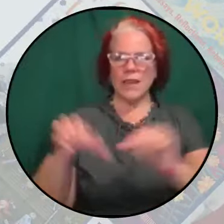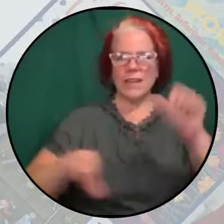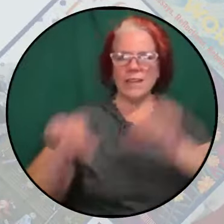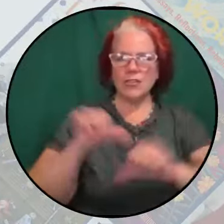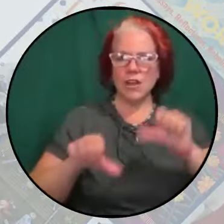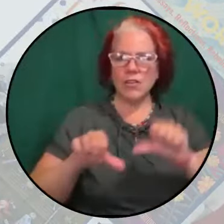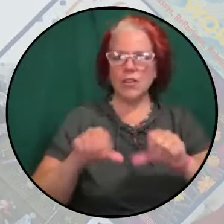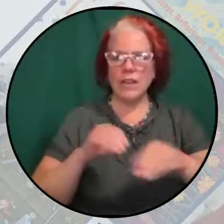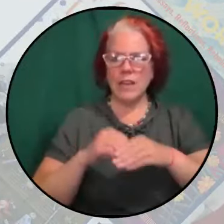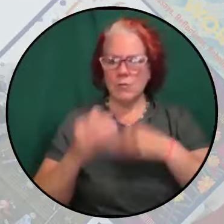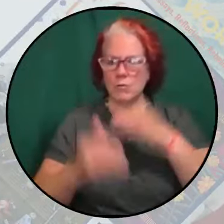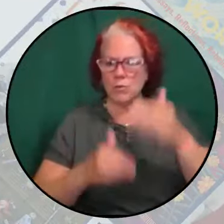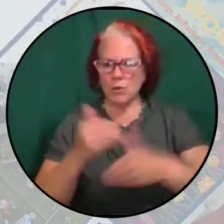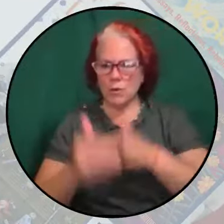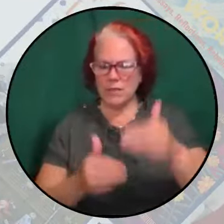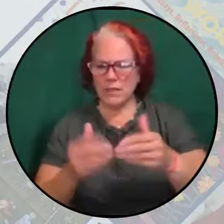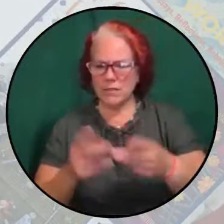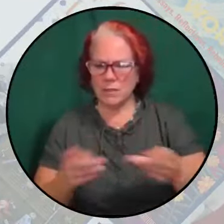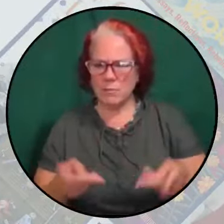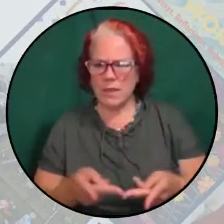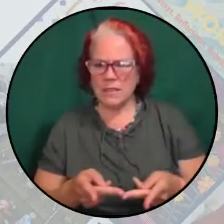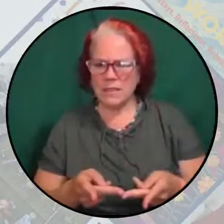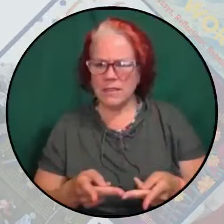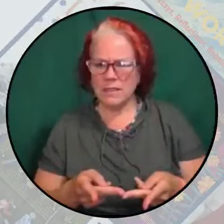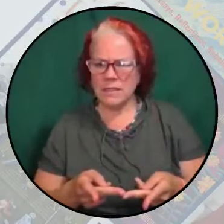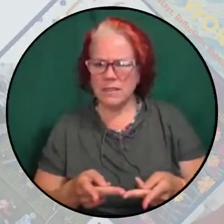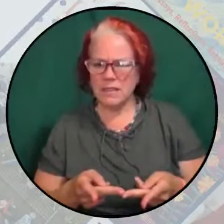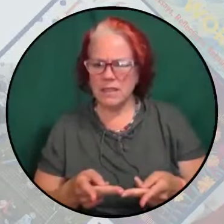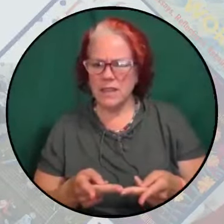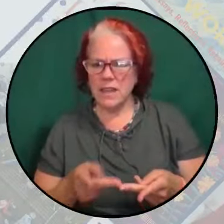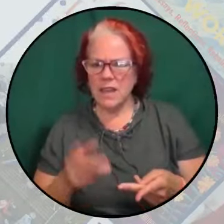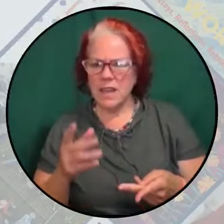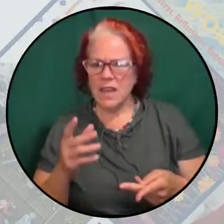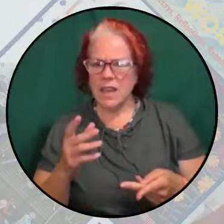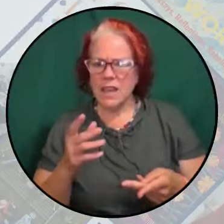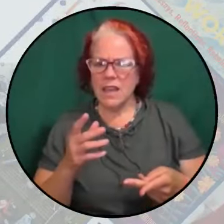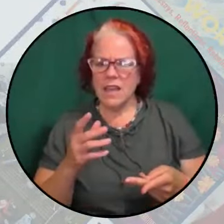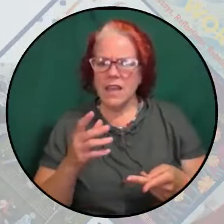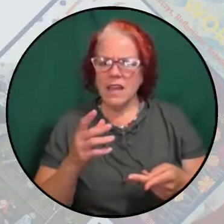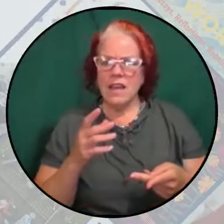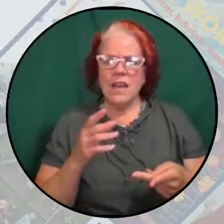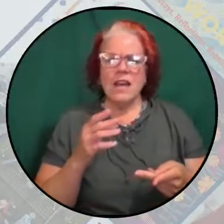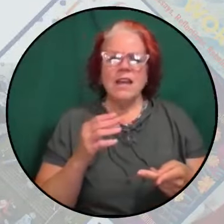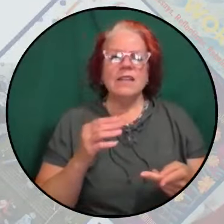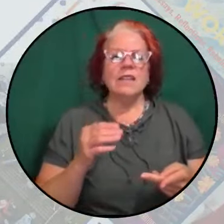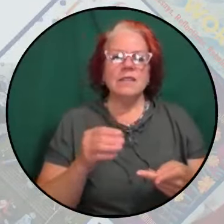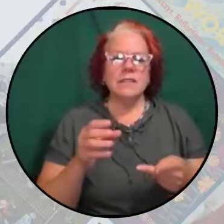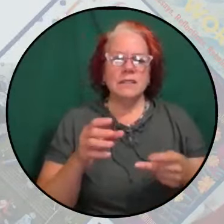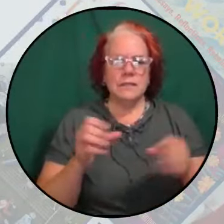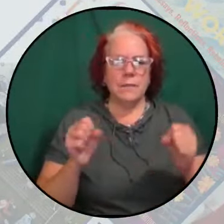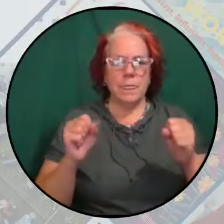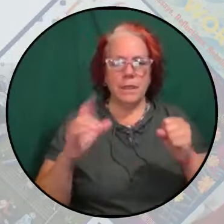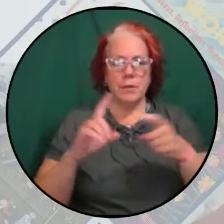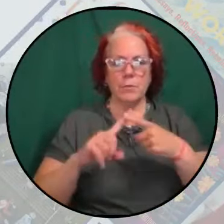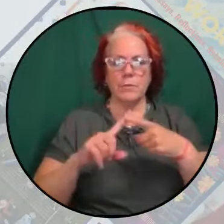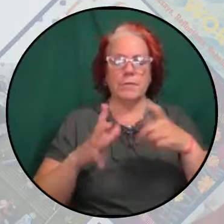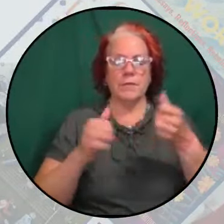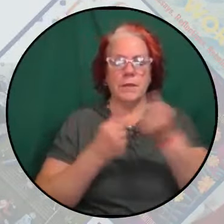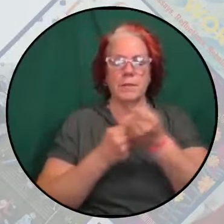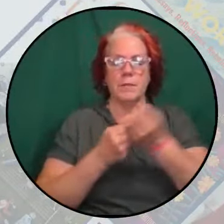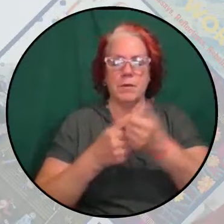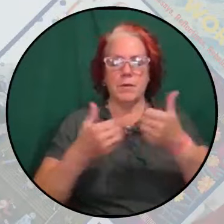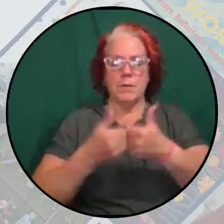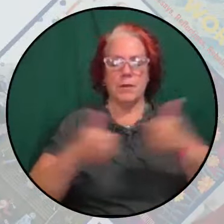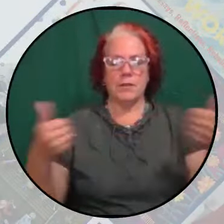progressive spaces, not just the broader community, about pro-apartheid interest groups like the Jewish Community